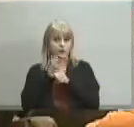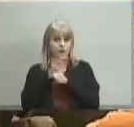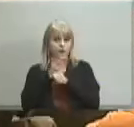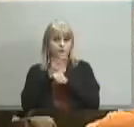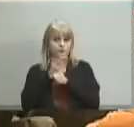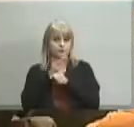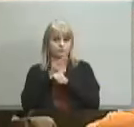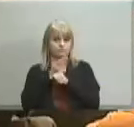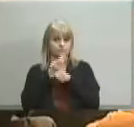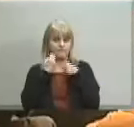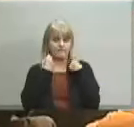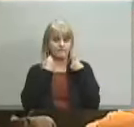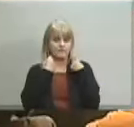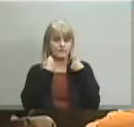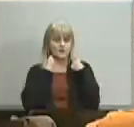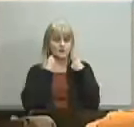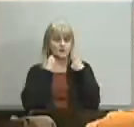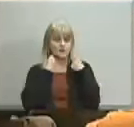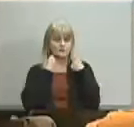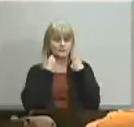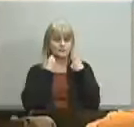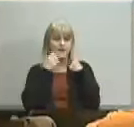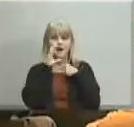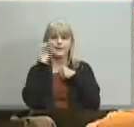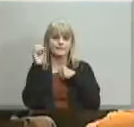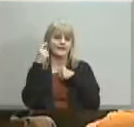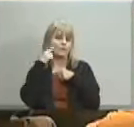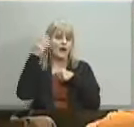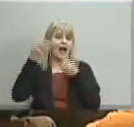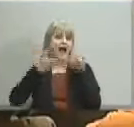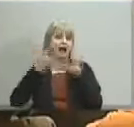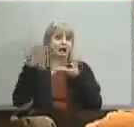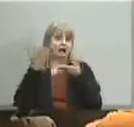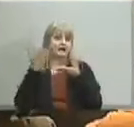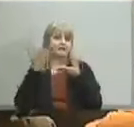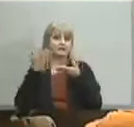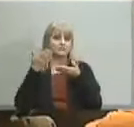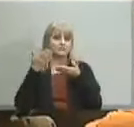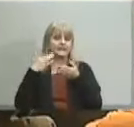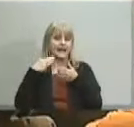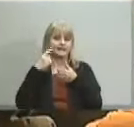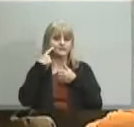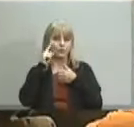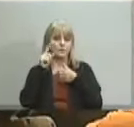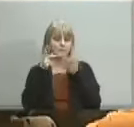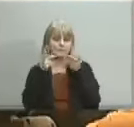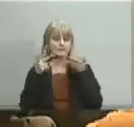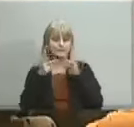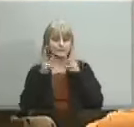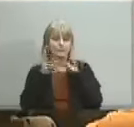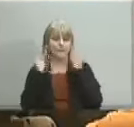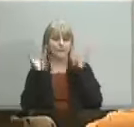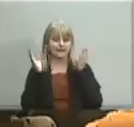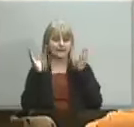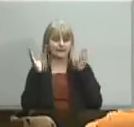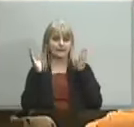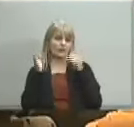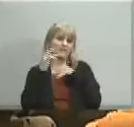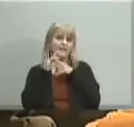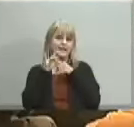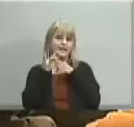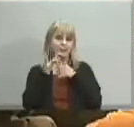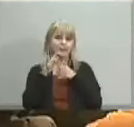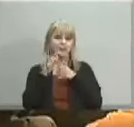firm for hiring uh some of the i'm going try and seek candidates for the positions that we have open but um